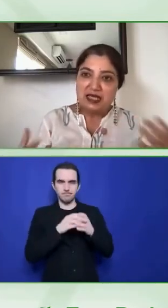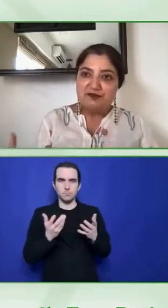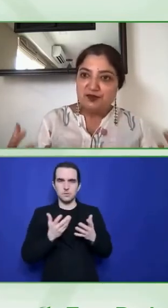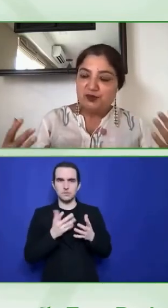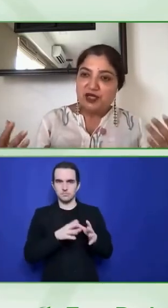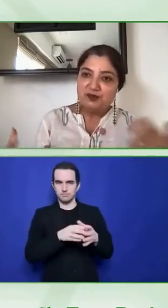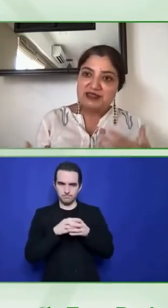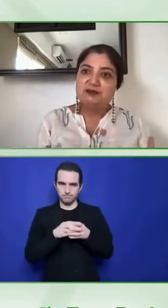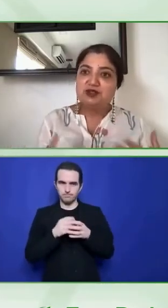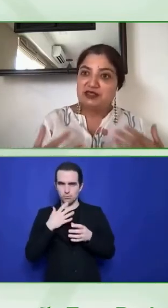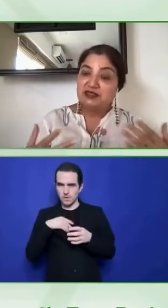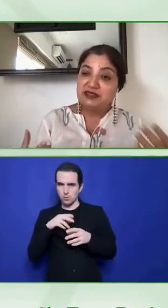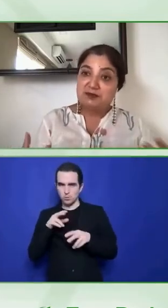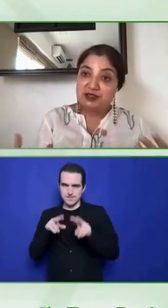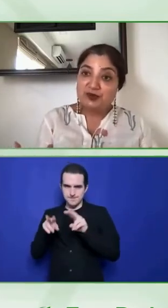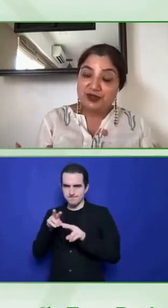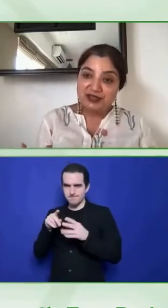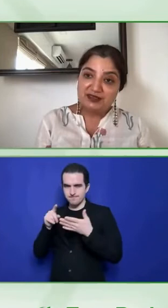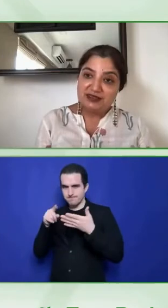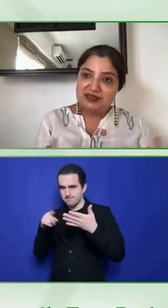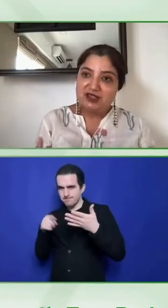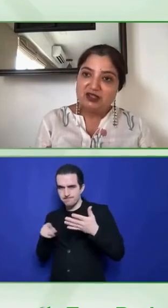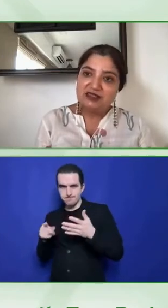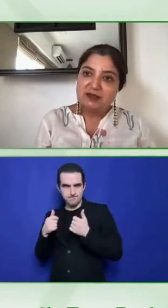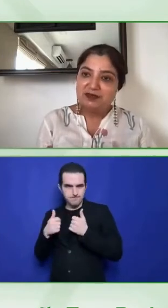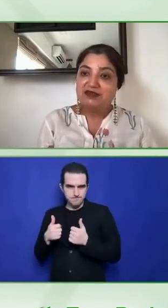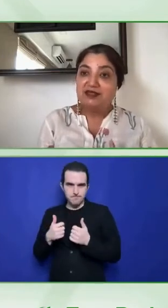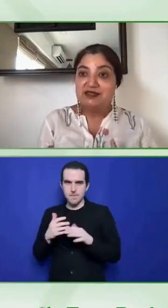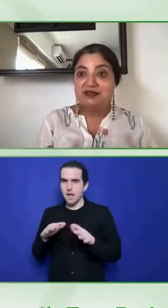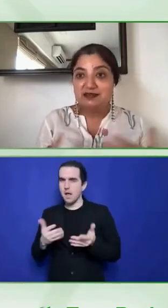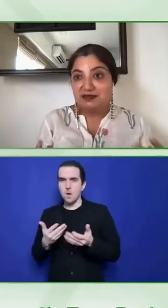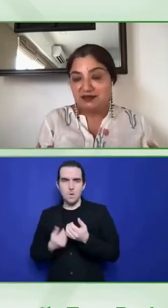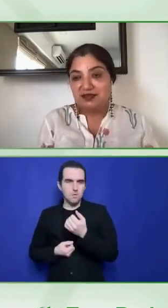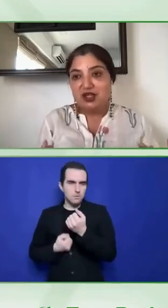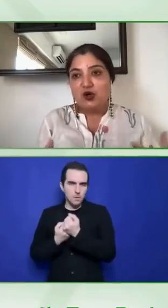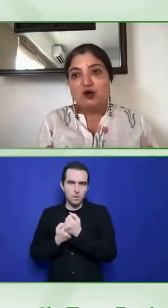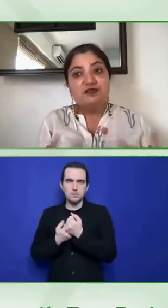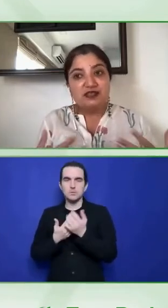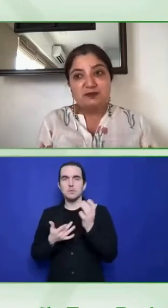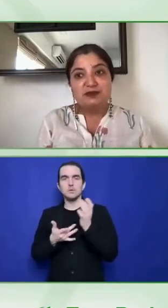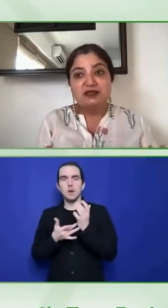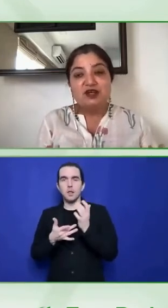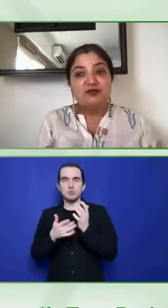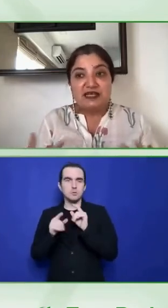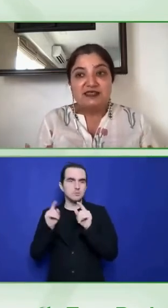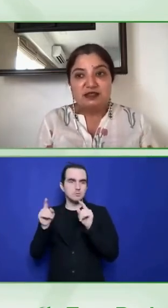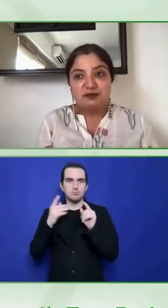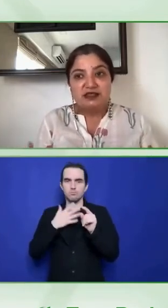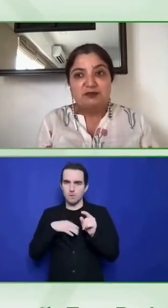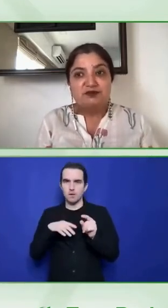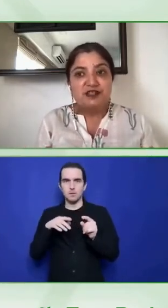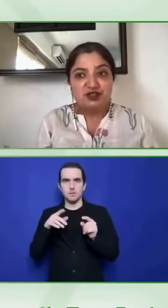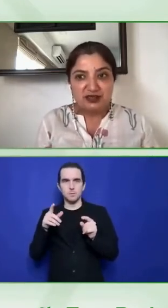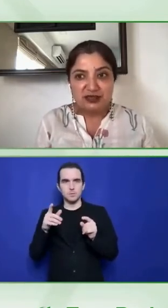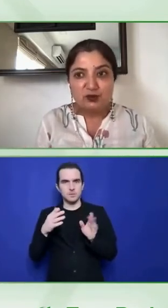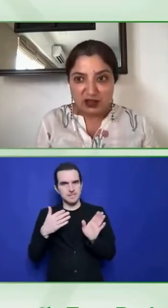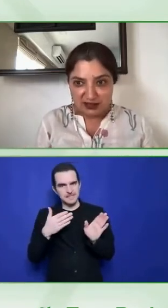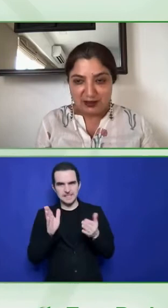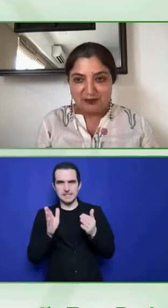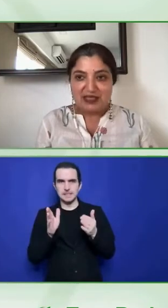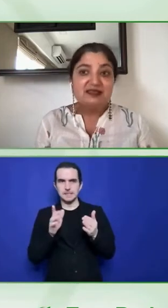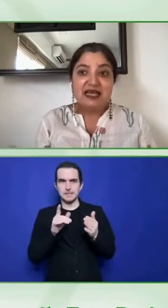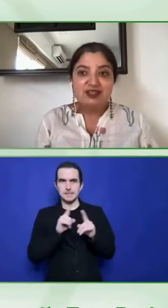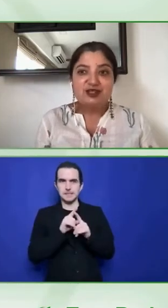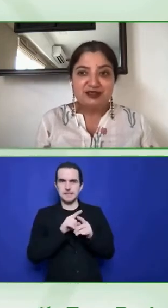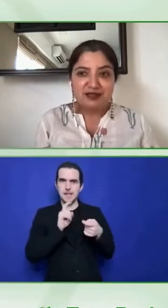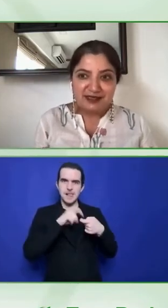but it's everywhere we seem to see the same story. And there is this concept that there is a dearth of disability, of accessibility professionals in the